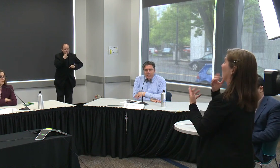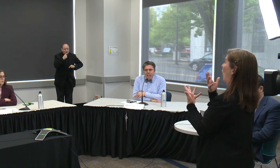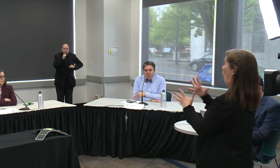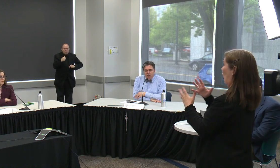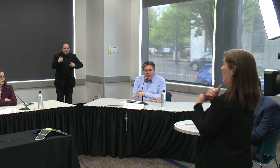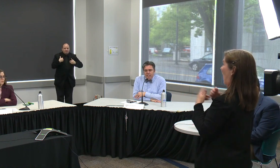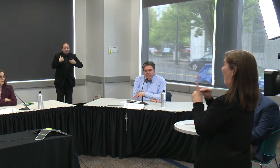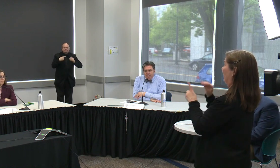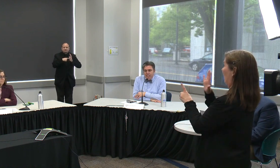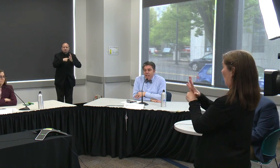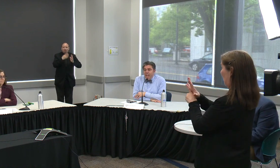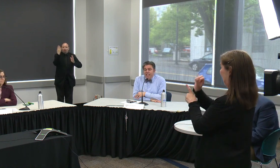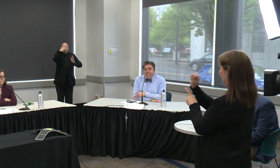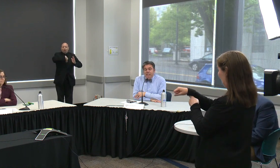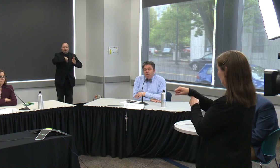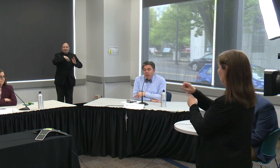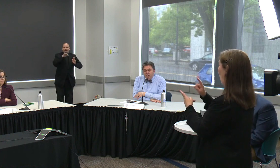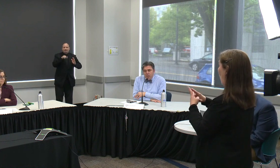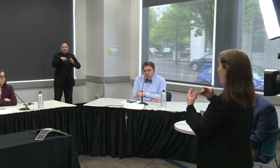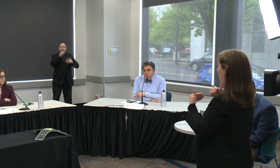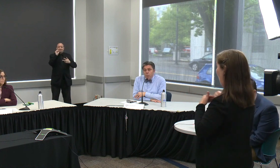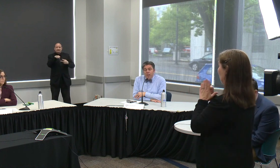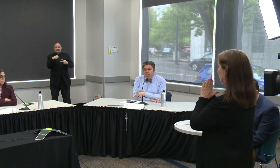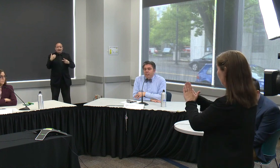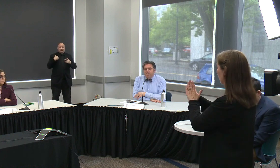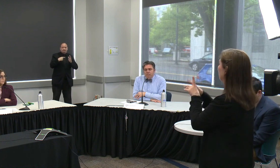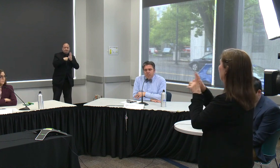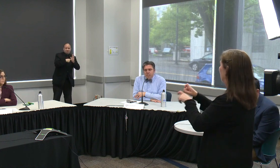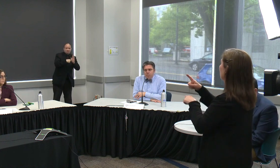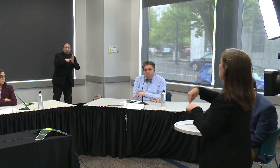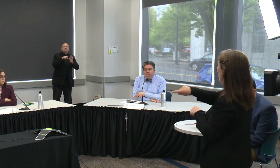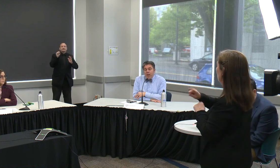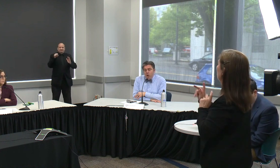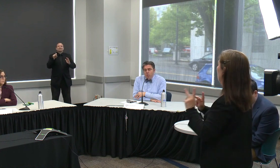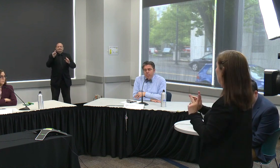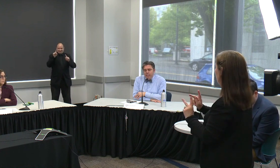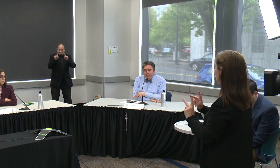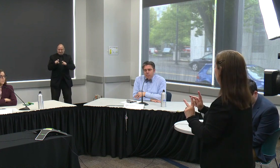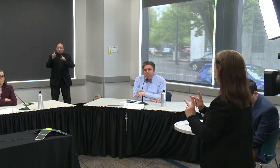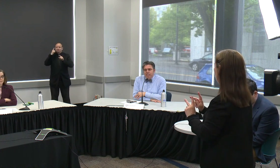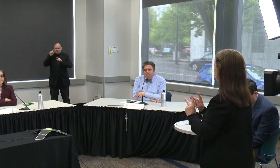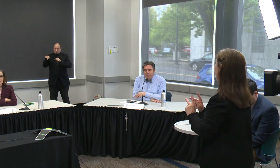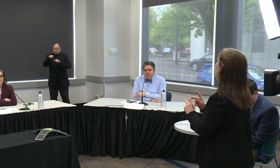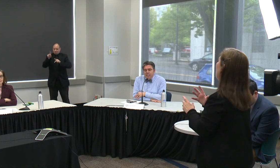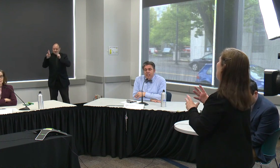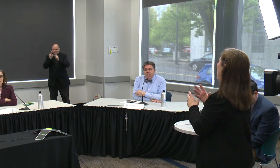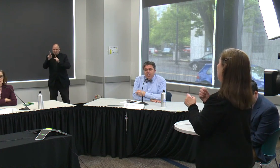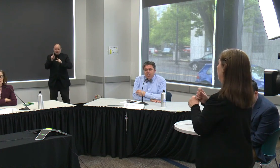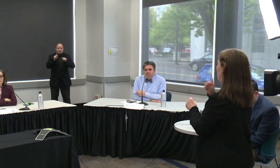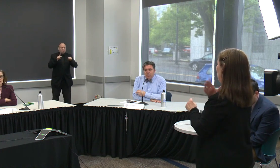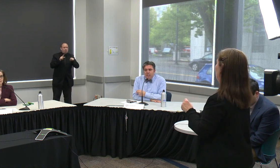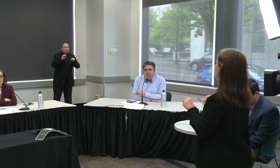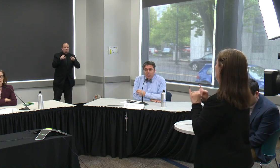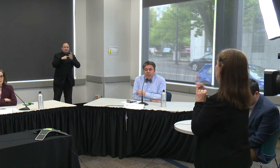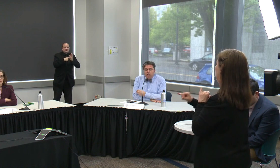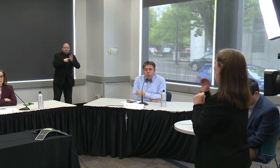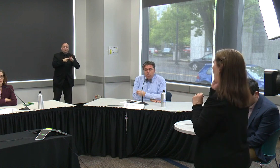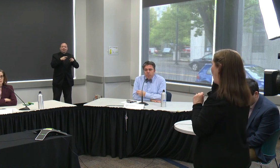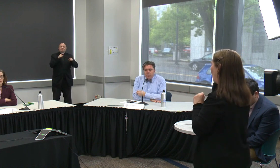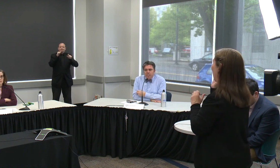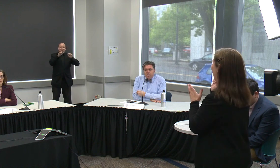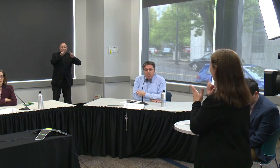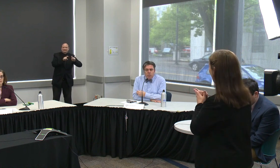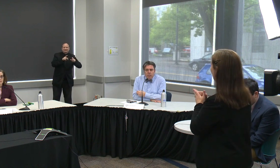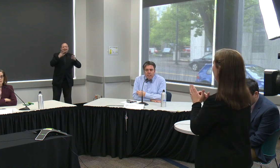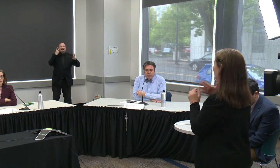whether or not they have covet 19 and to keep all those regardless of their symptoms at home and not spreading disease is a great